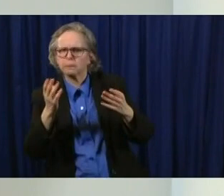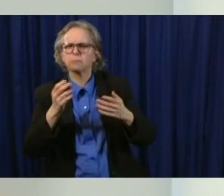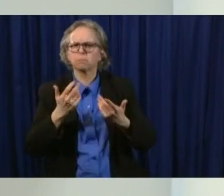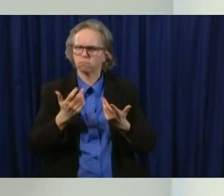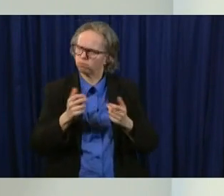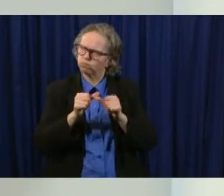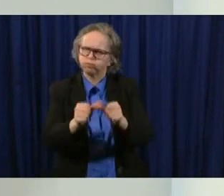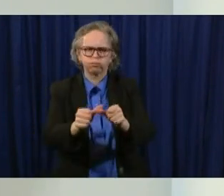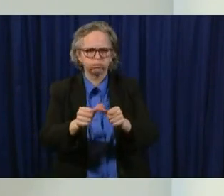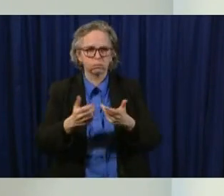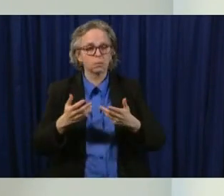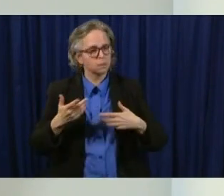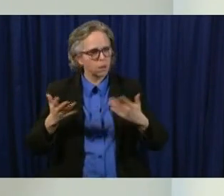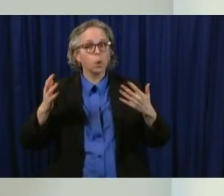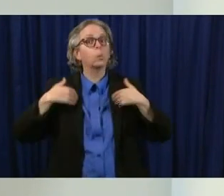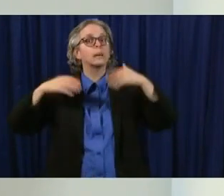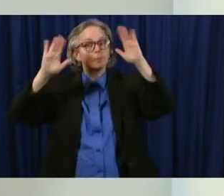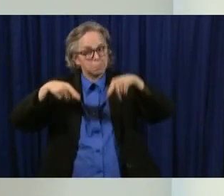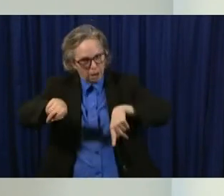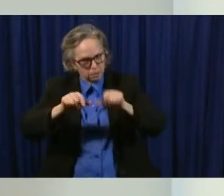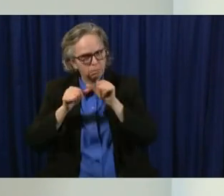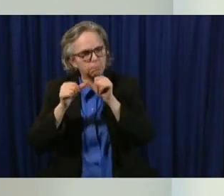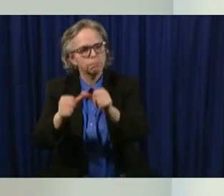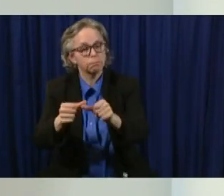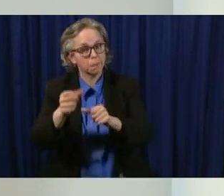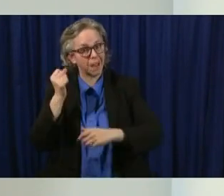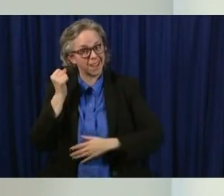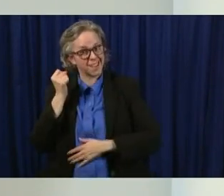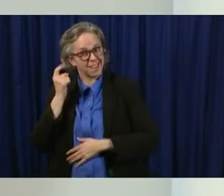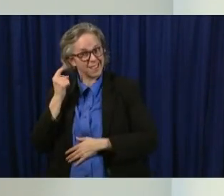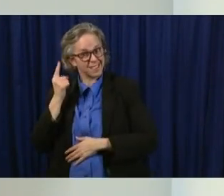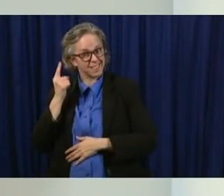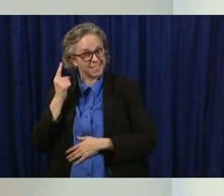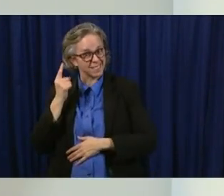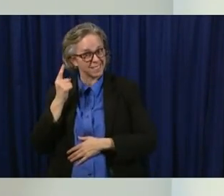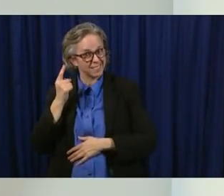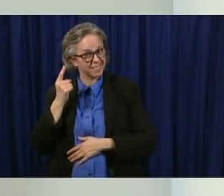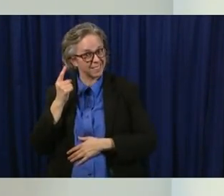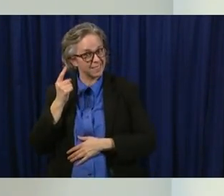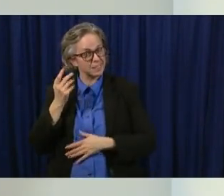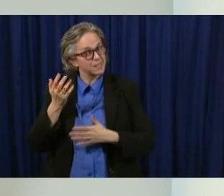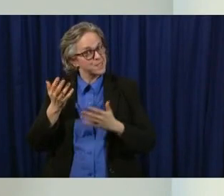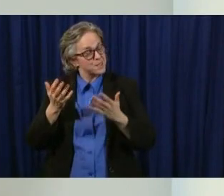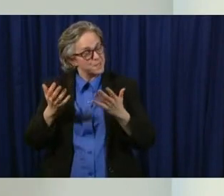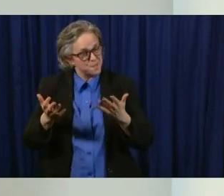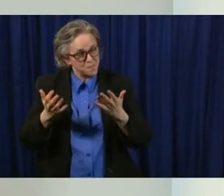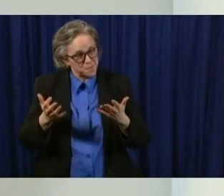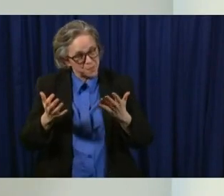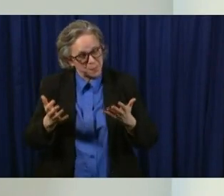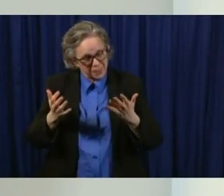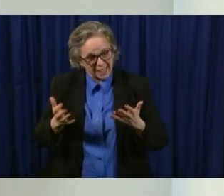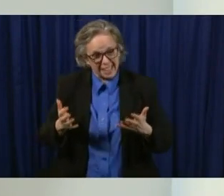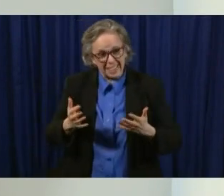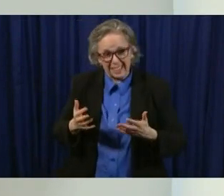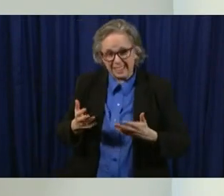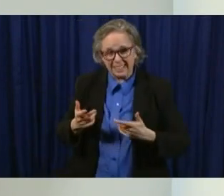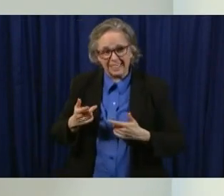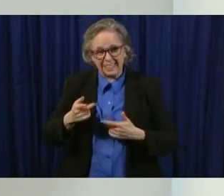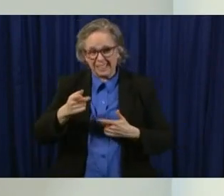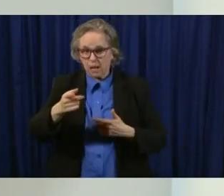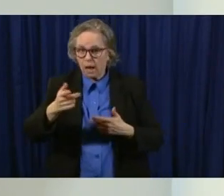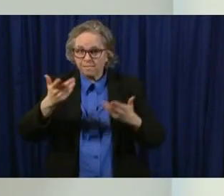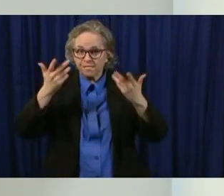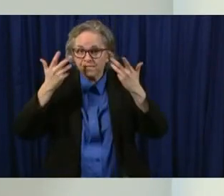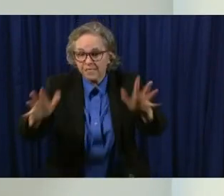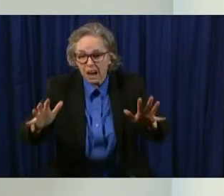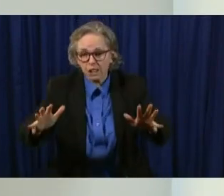expect will happen but we are you know not uh we're not going to be done trying to figure out every aspect of this